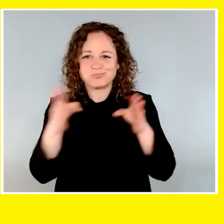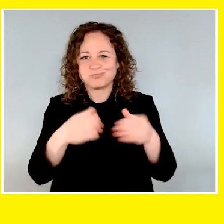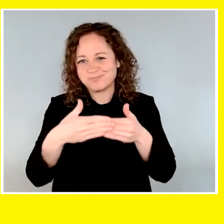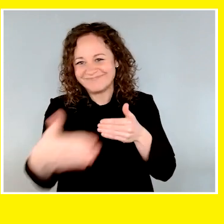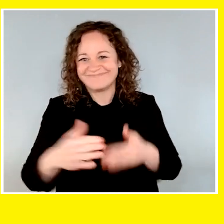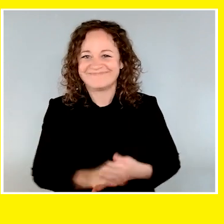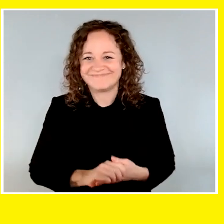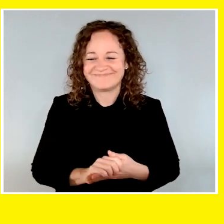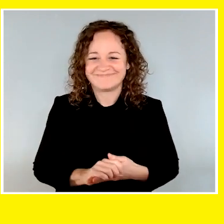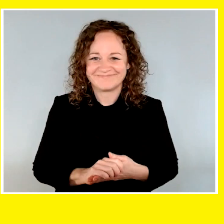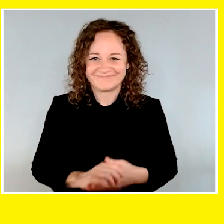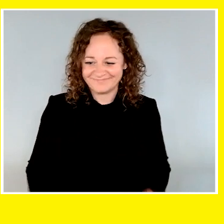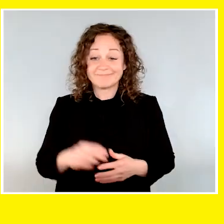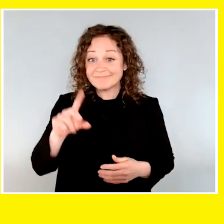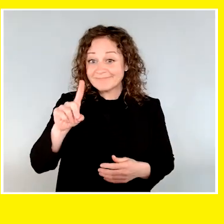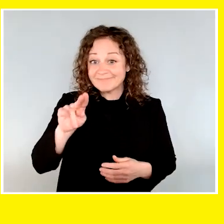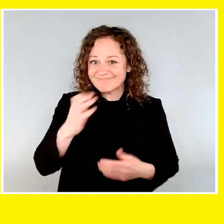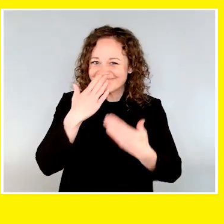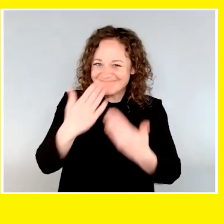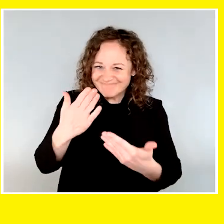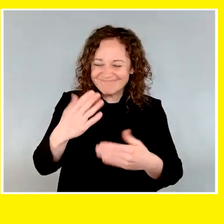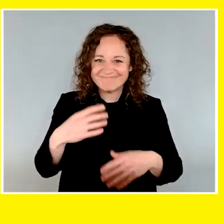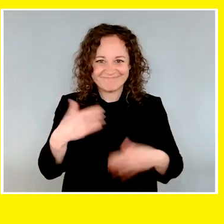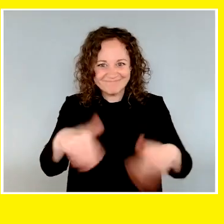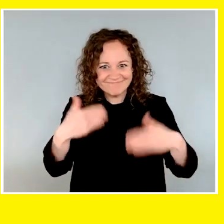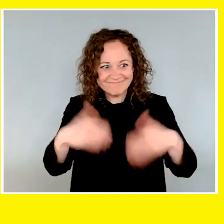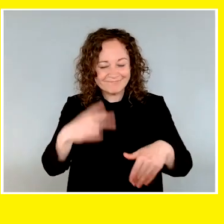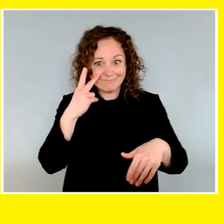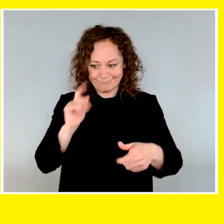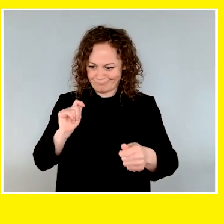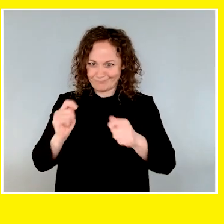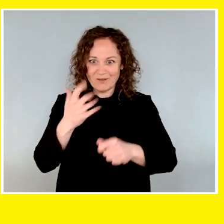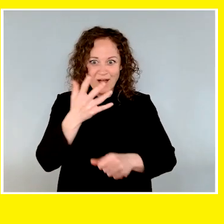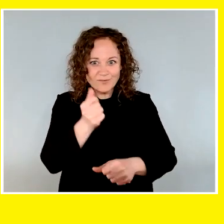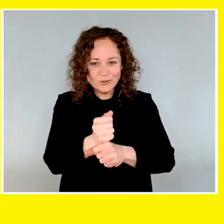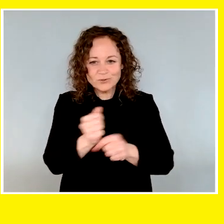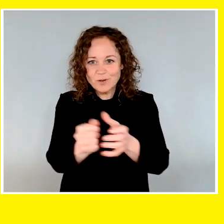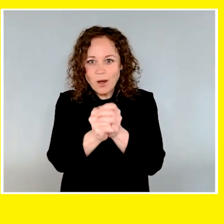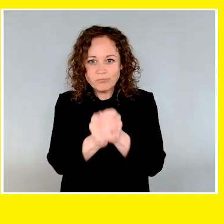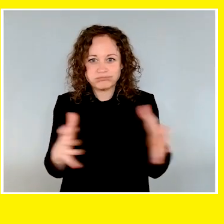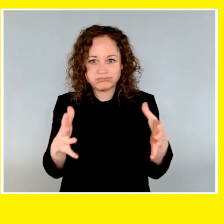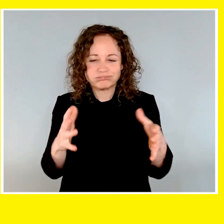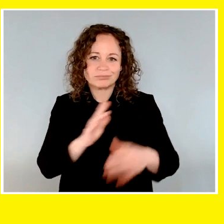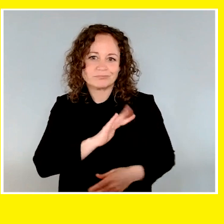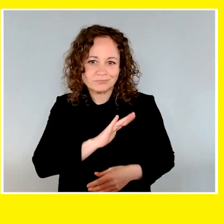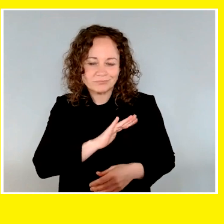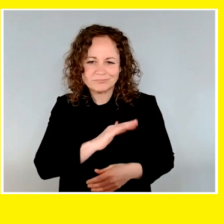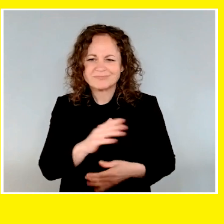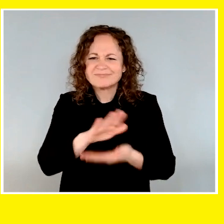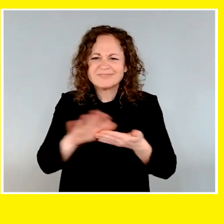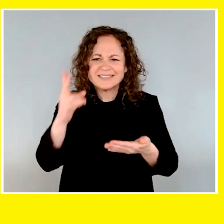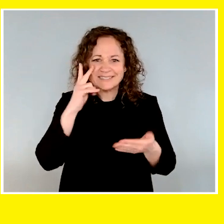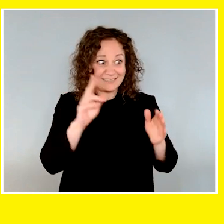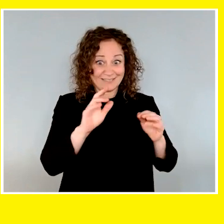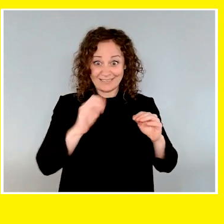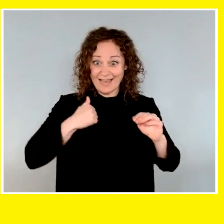plans. Over to you, John. Thanks, Diane. It's amazing to see how the program has grown in just five years, and I'm happy